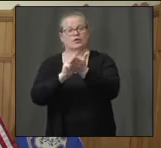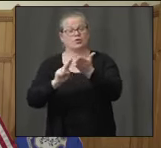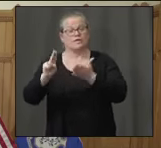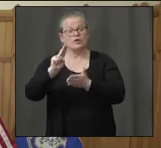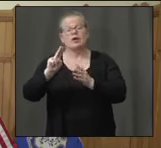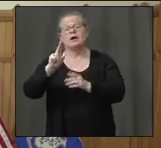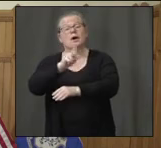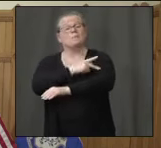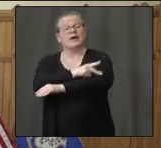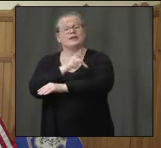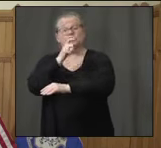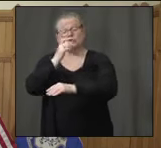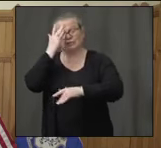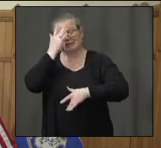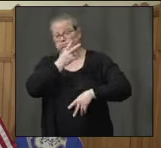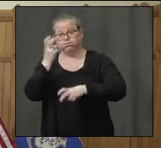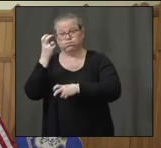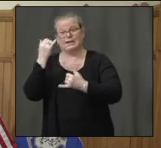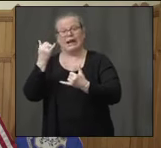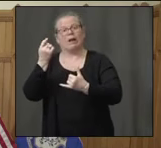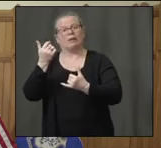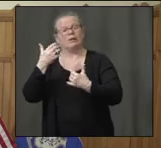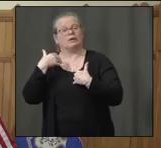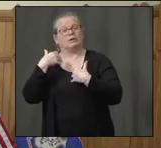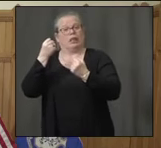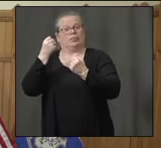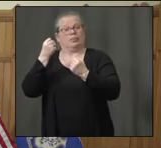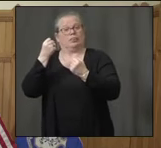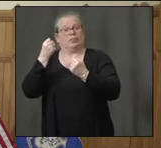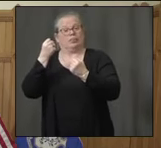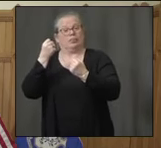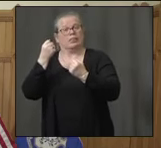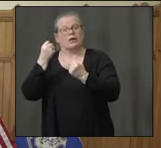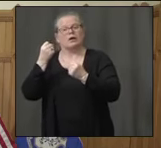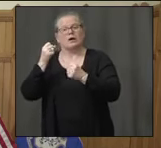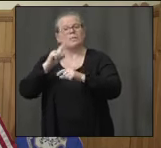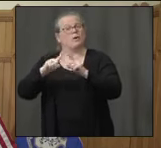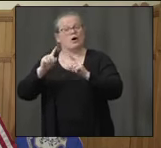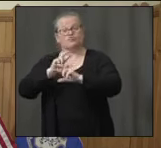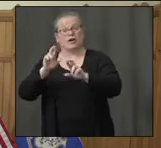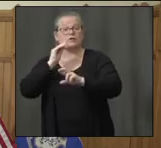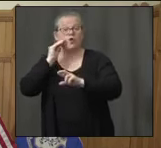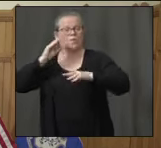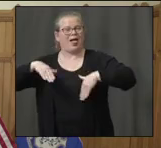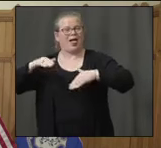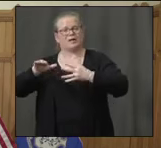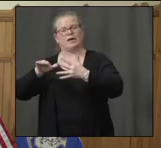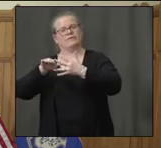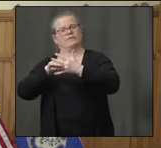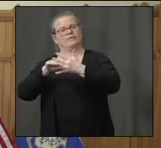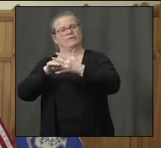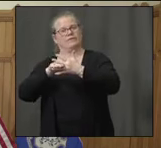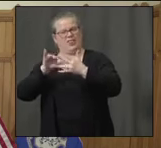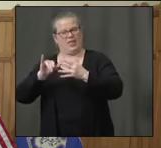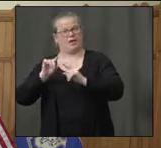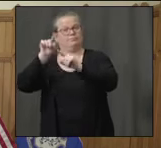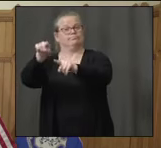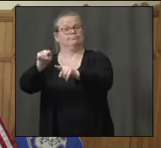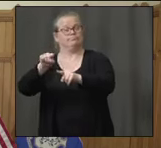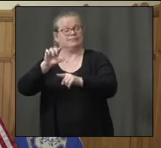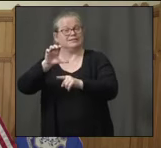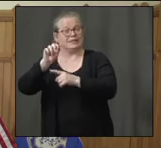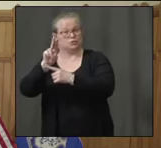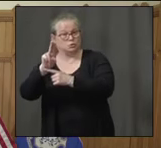I'm wondering if someone could remind me where else the Guard has set up these recovery sites and if any of those sites have been used so far?